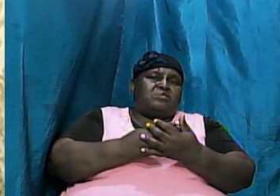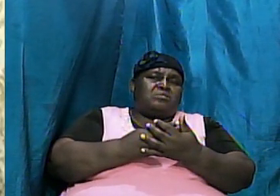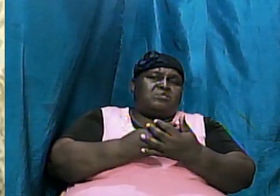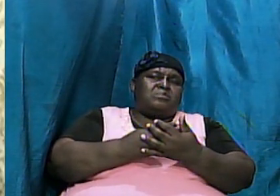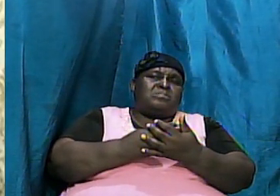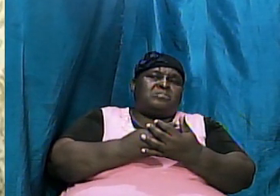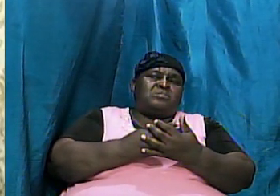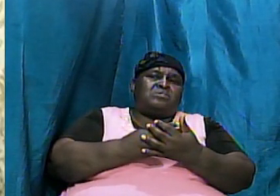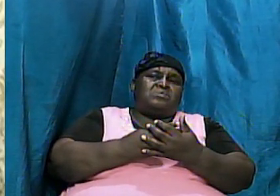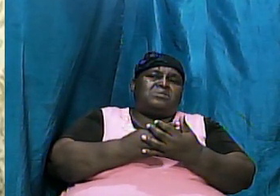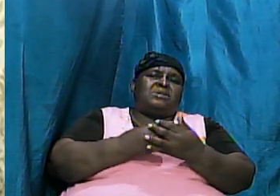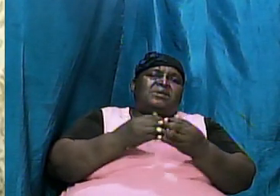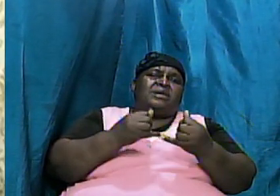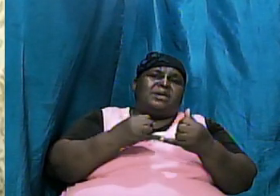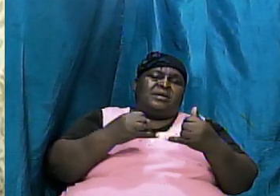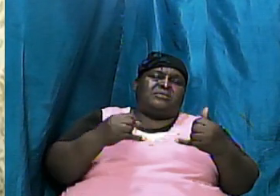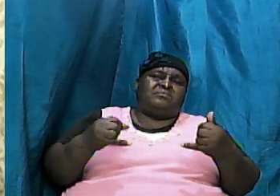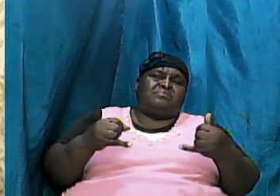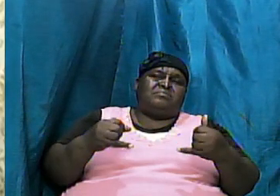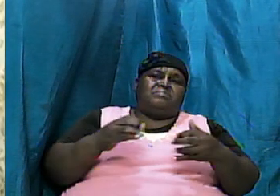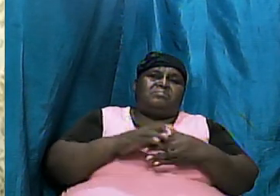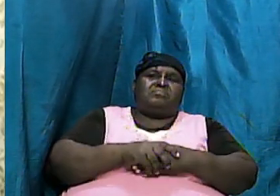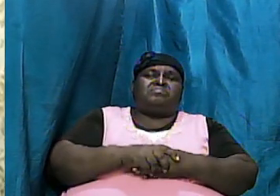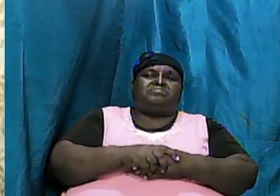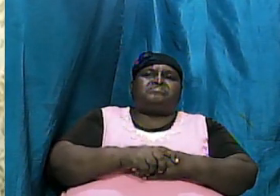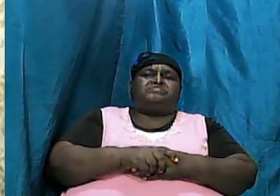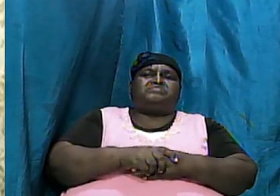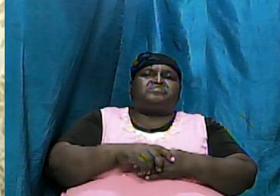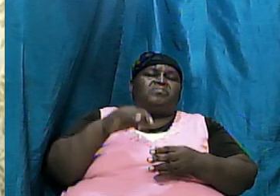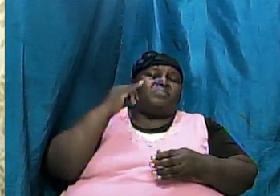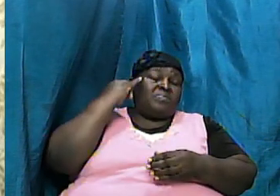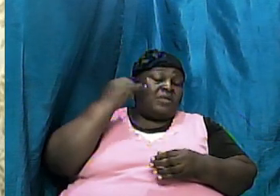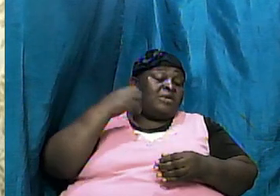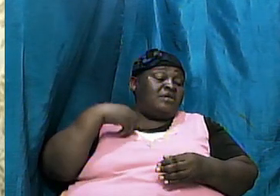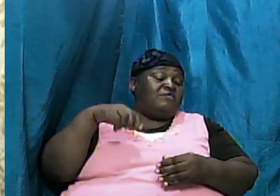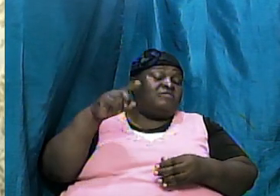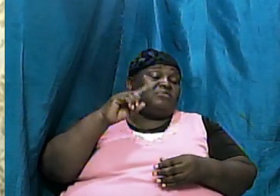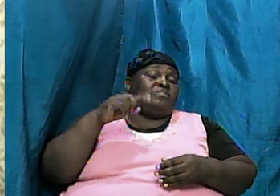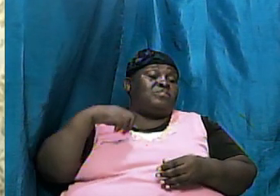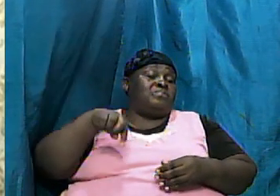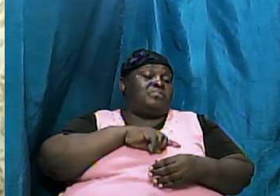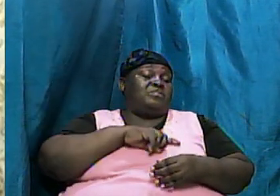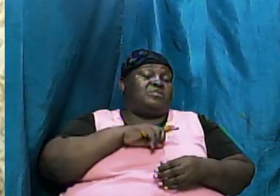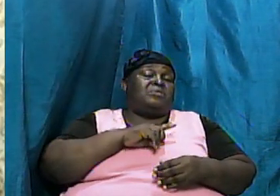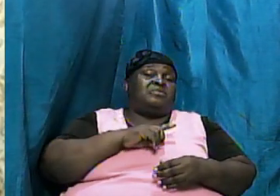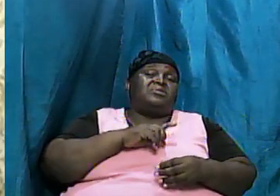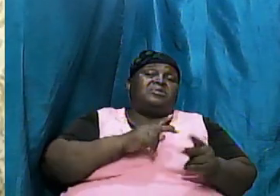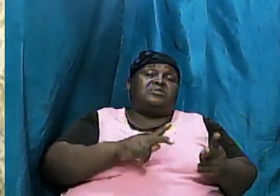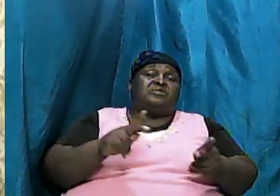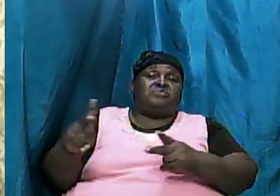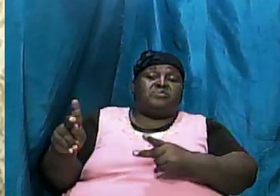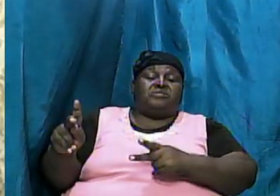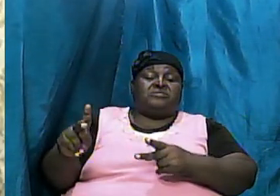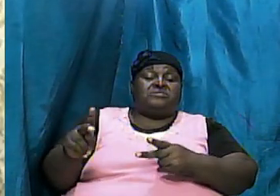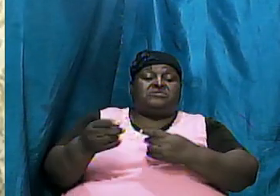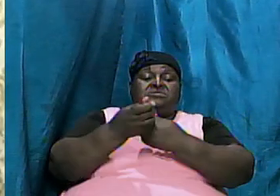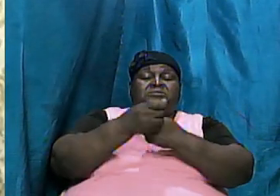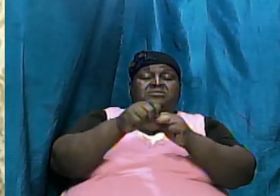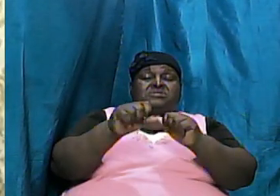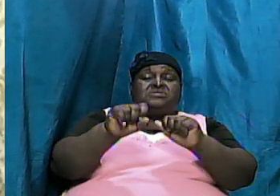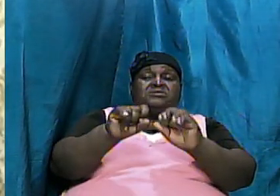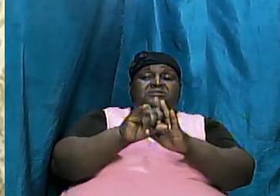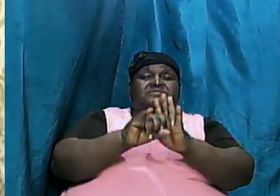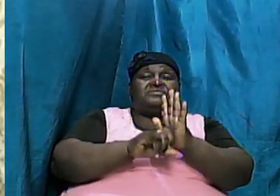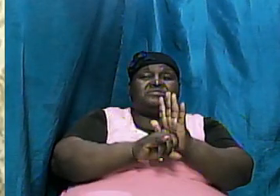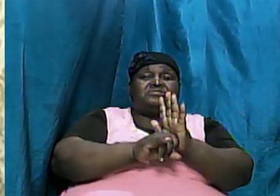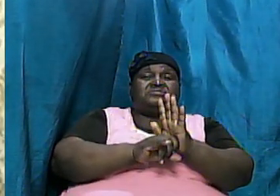that if we are going to put into context salvation if we